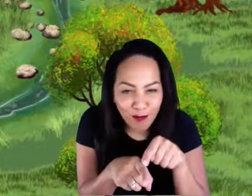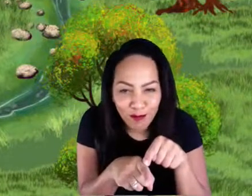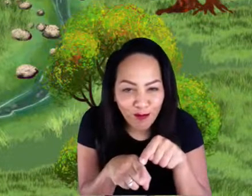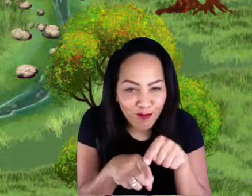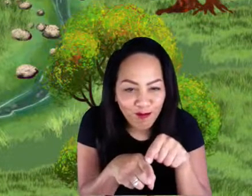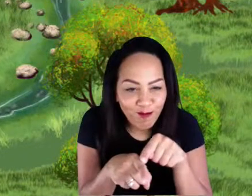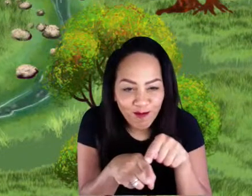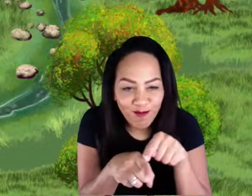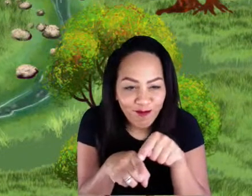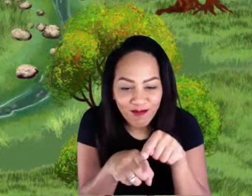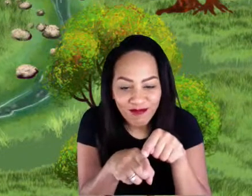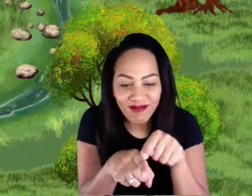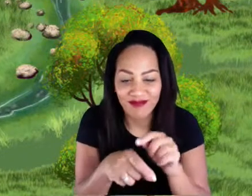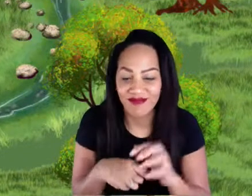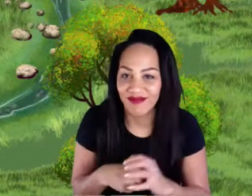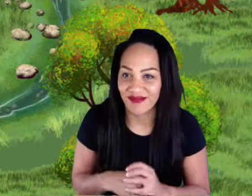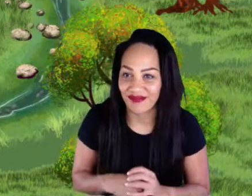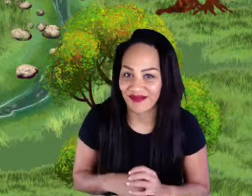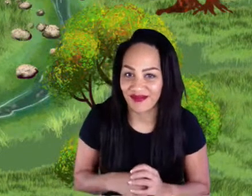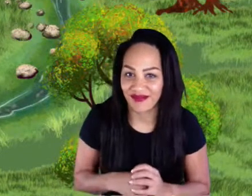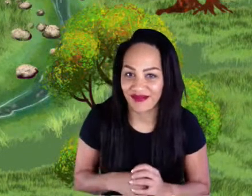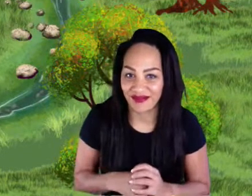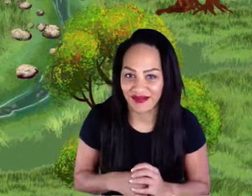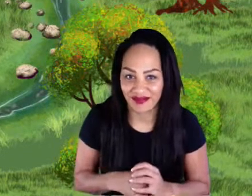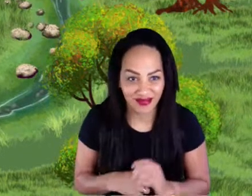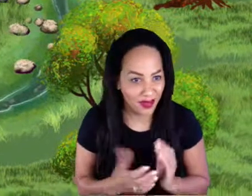Just going to make sure that we are all following. Yeah.